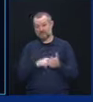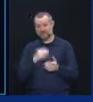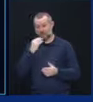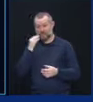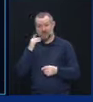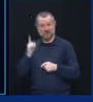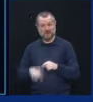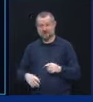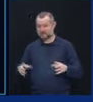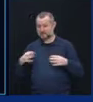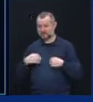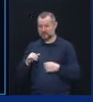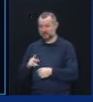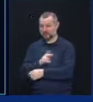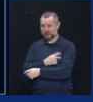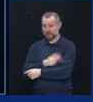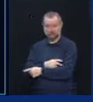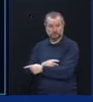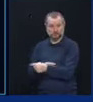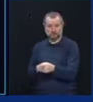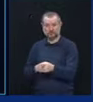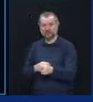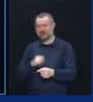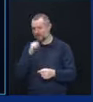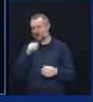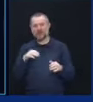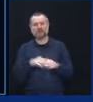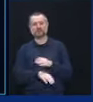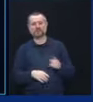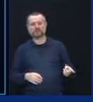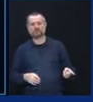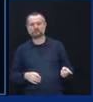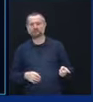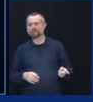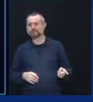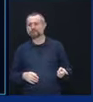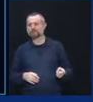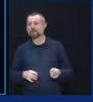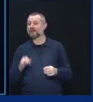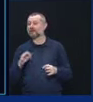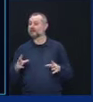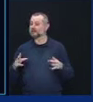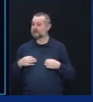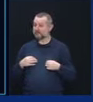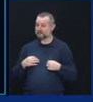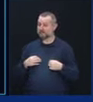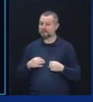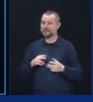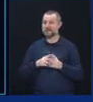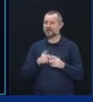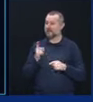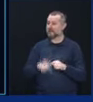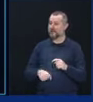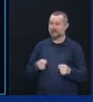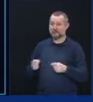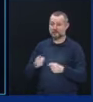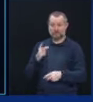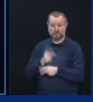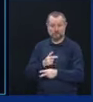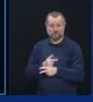patient, they should not admit the patient. It is against the law to take someone that they cannot care for.